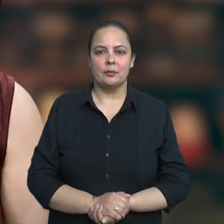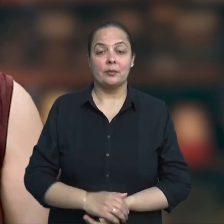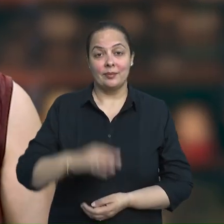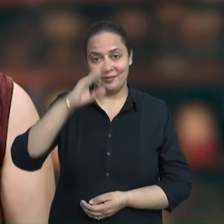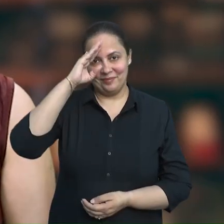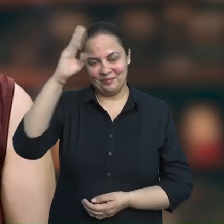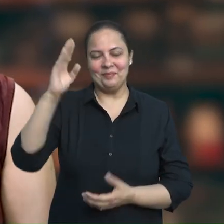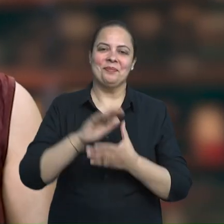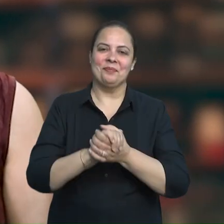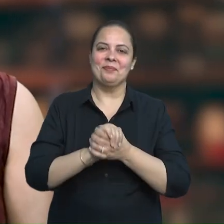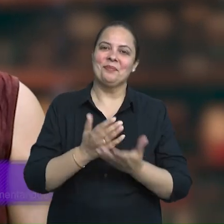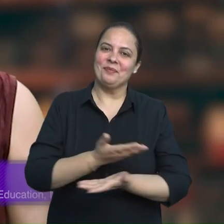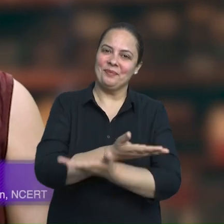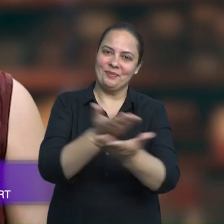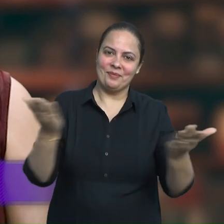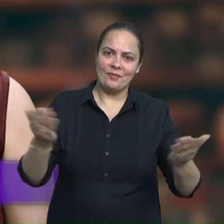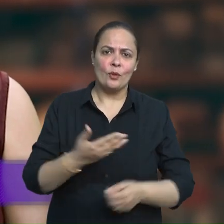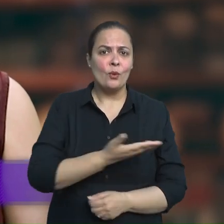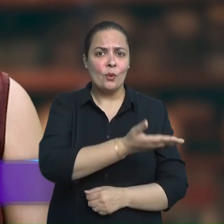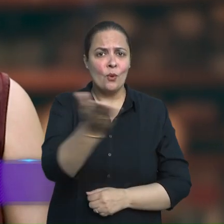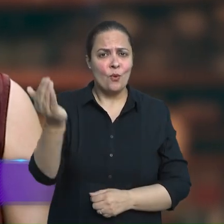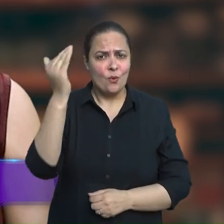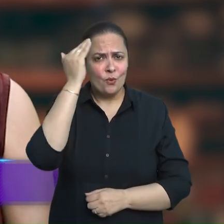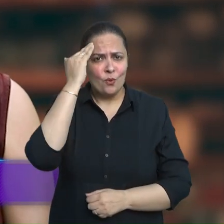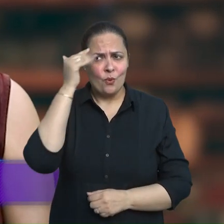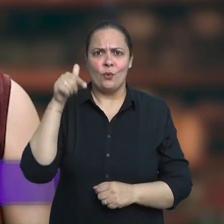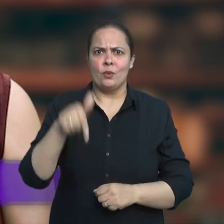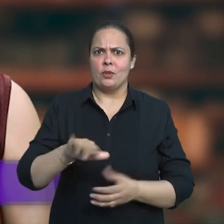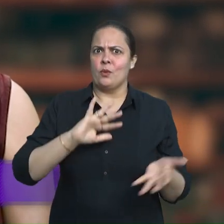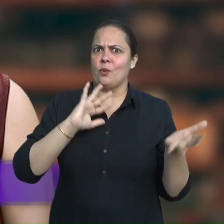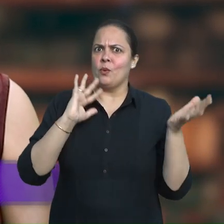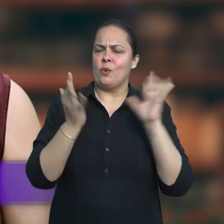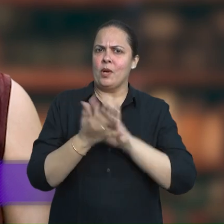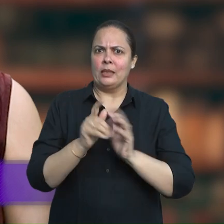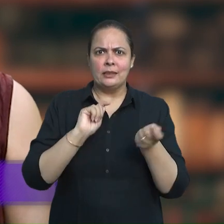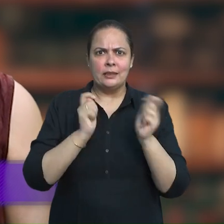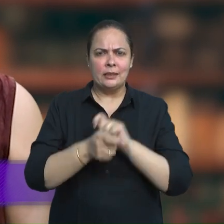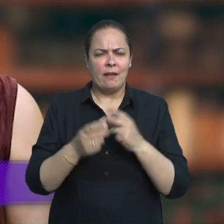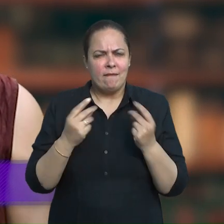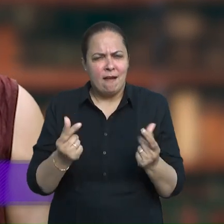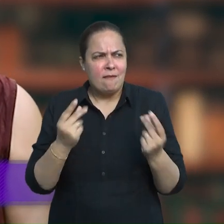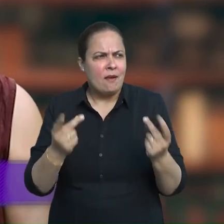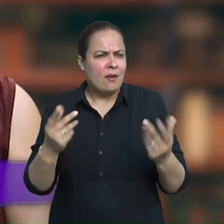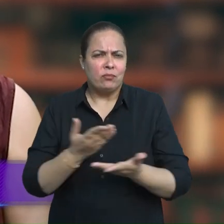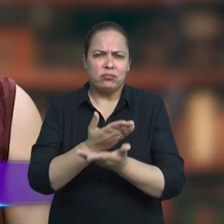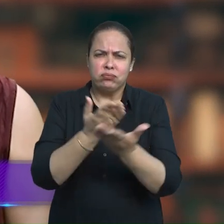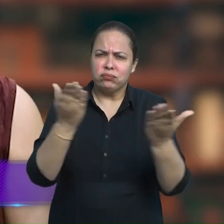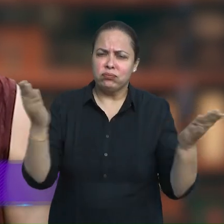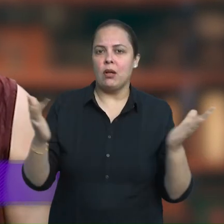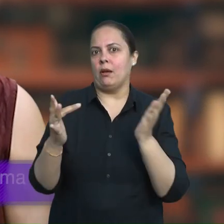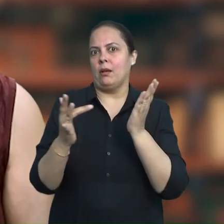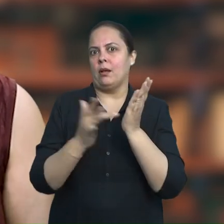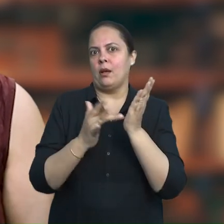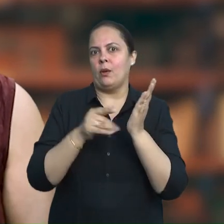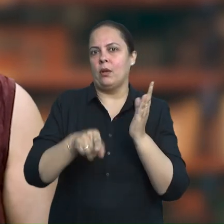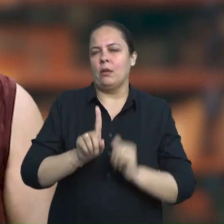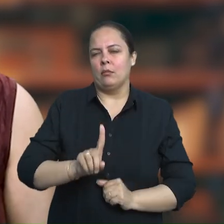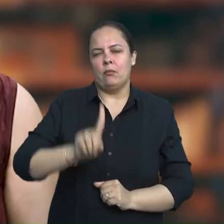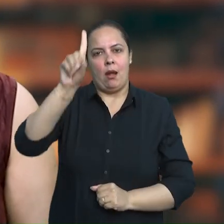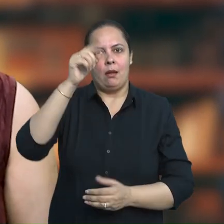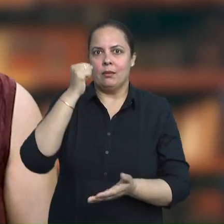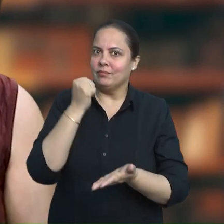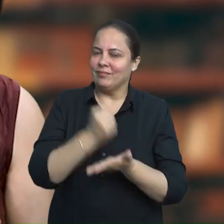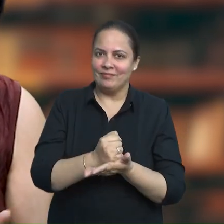Hello friends, you all know that in today's fast-paced world, the use of technology has become inevitable.